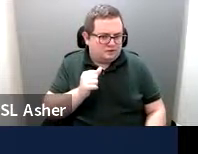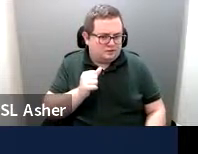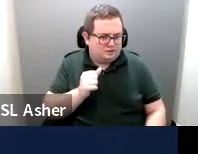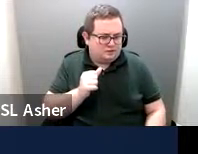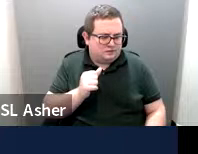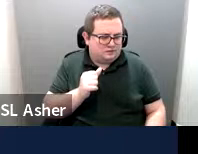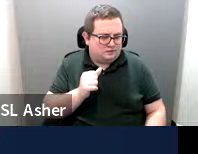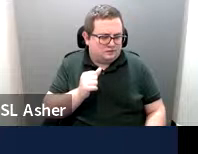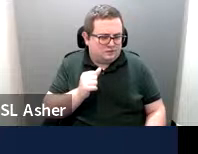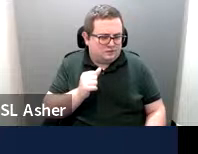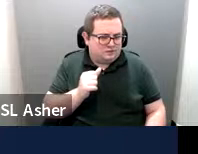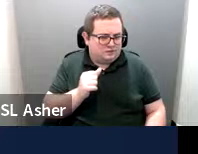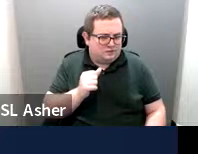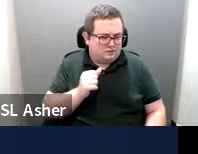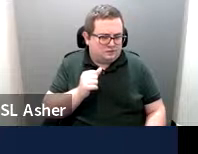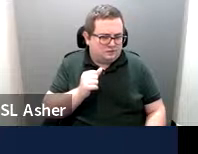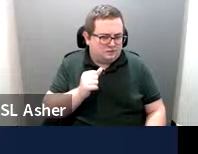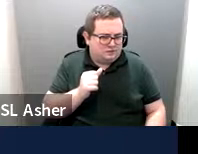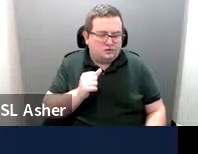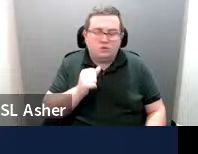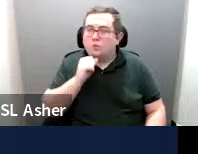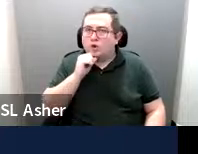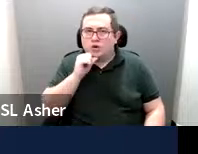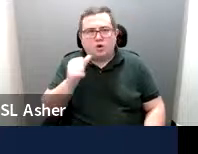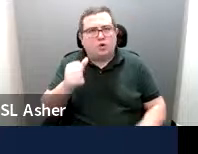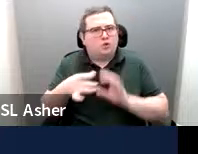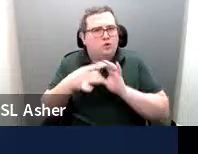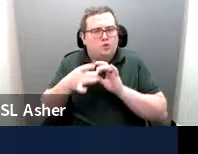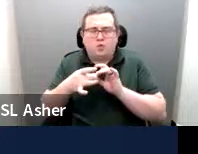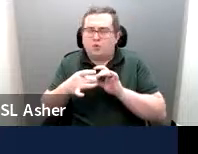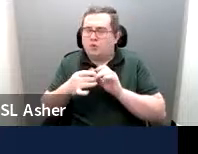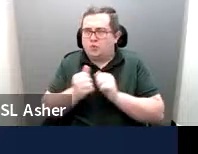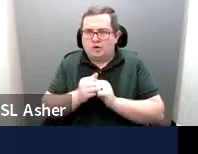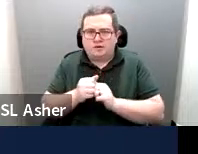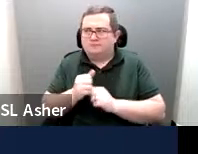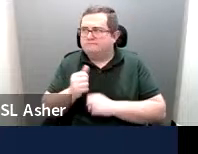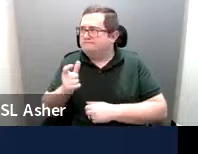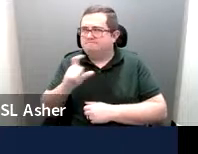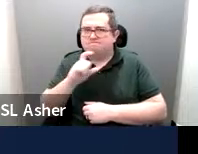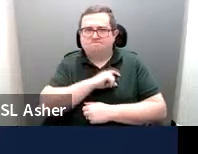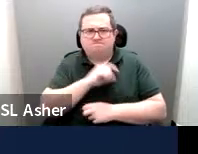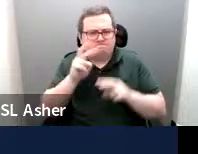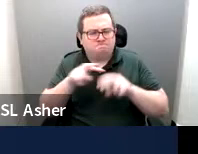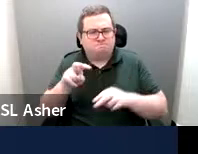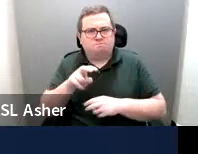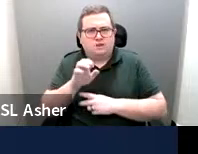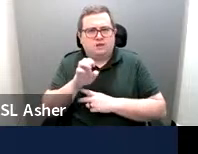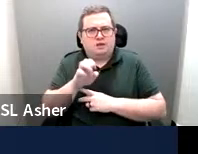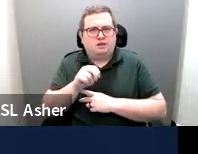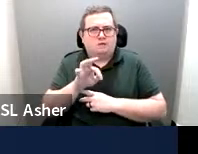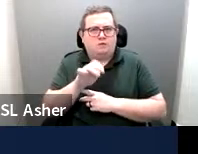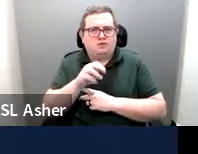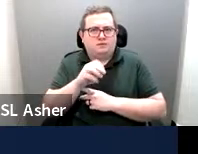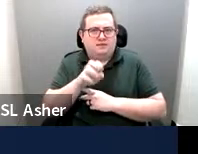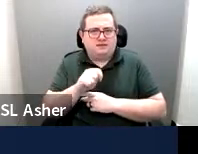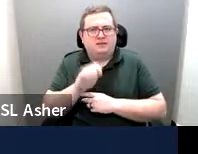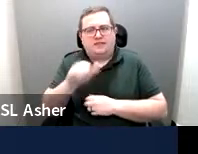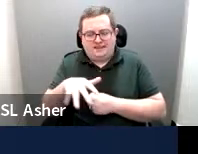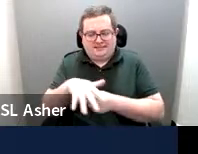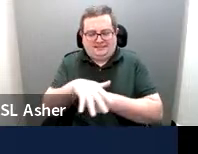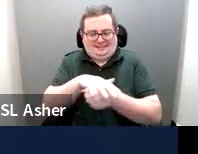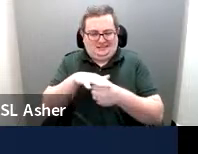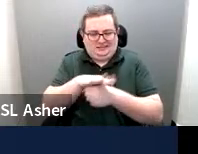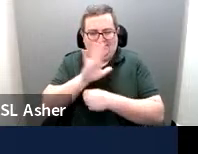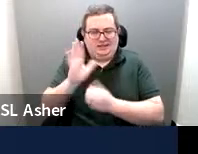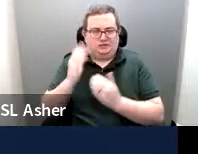either on, in the public right-of-way or in, in, uh, parking lots. That's, that's jurisdictionally